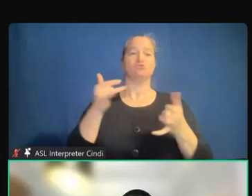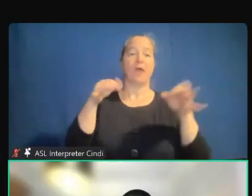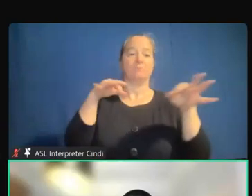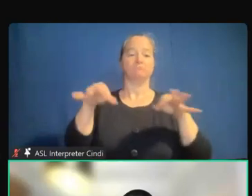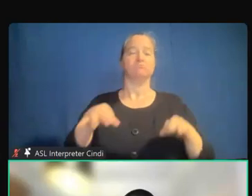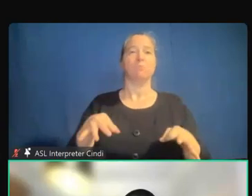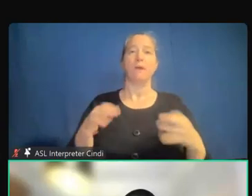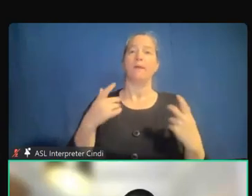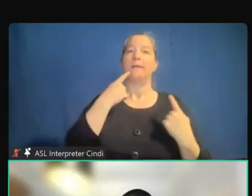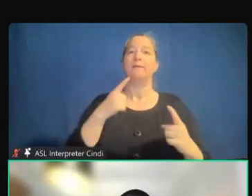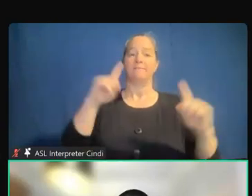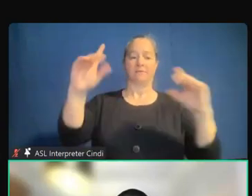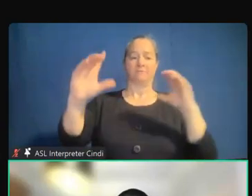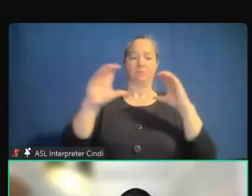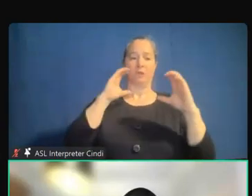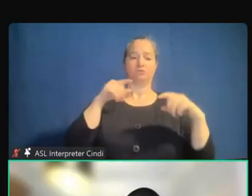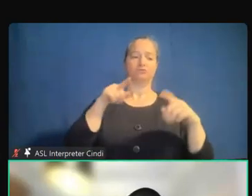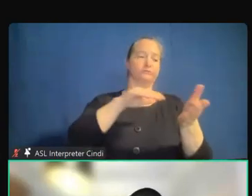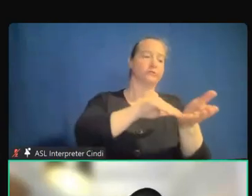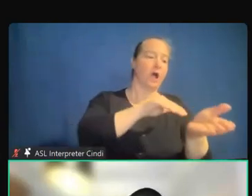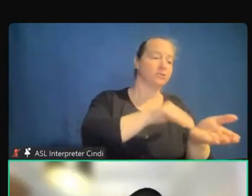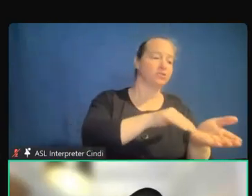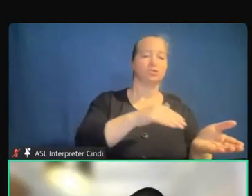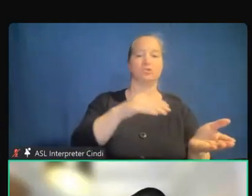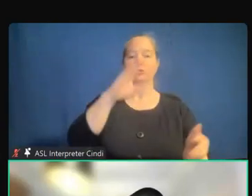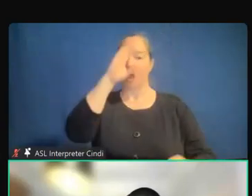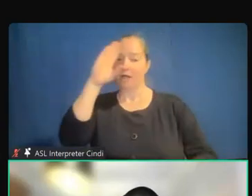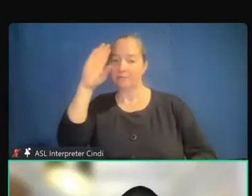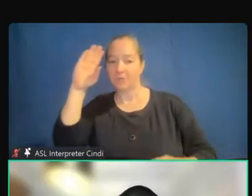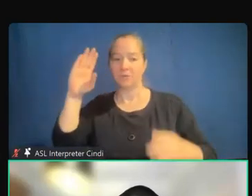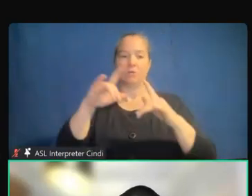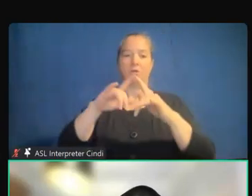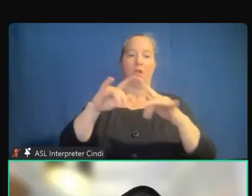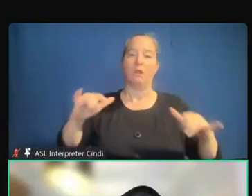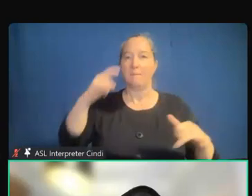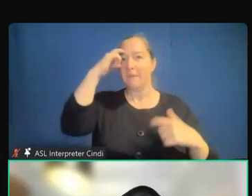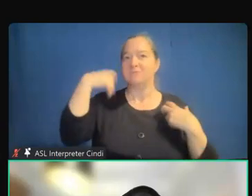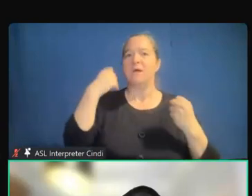in health care settings for individuals who are Deaf or Hard of Hearing.